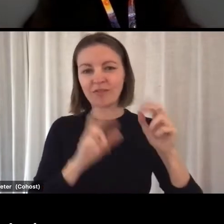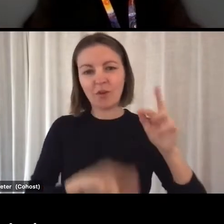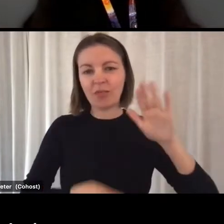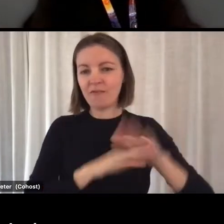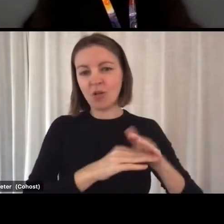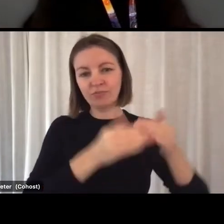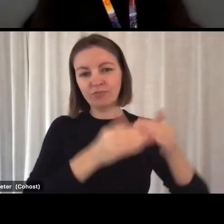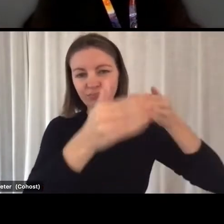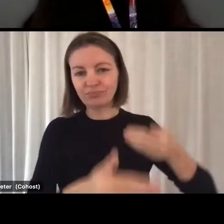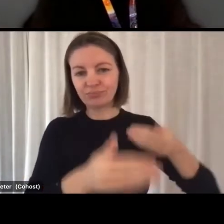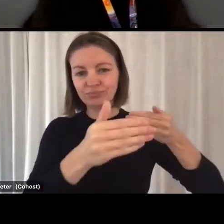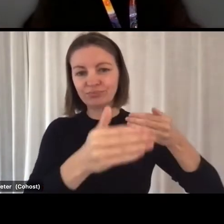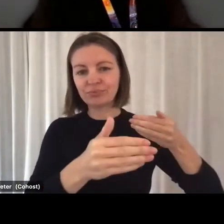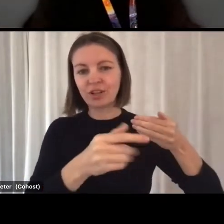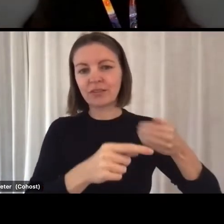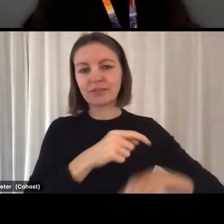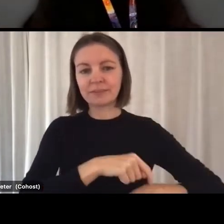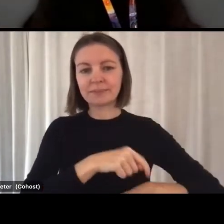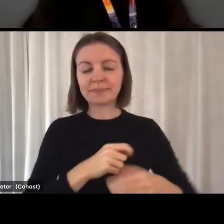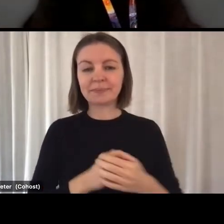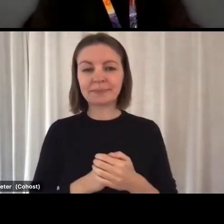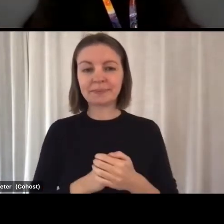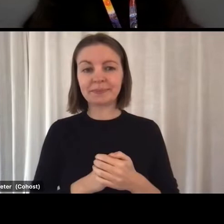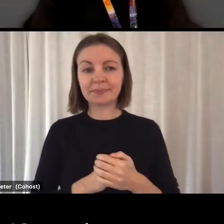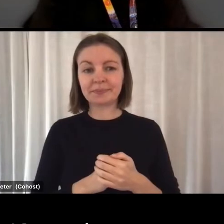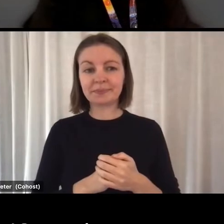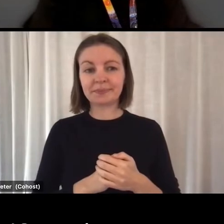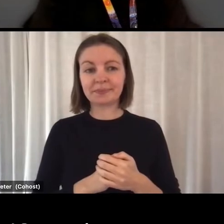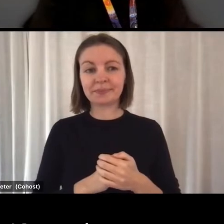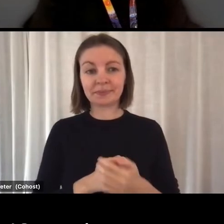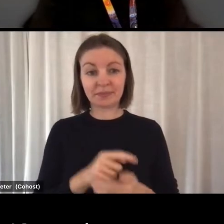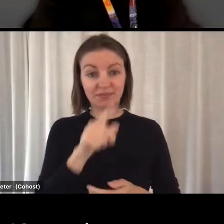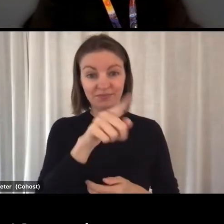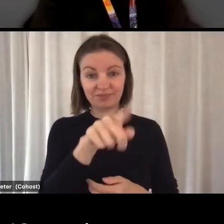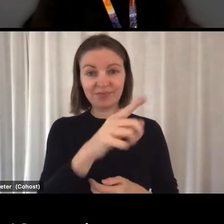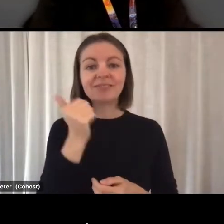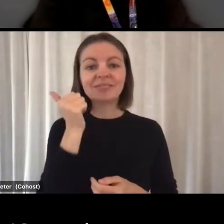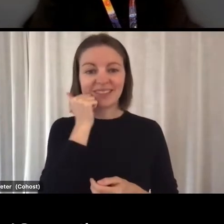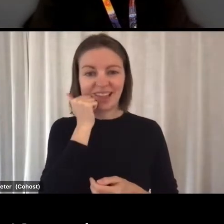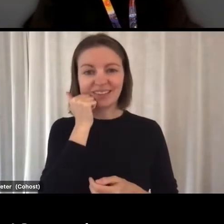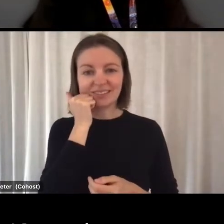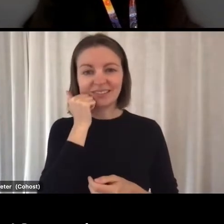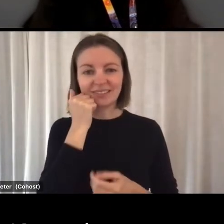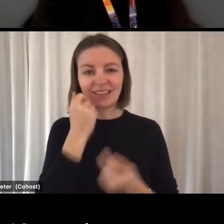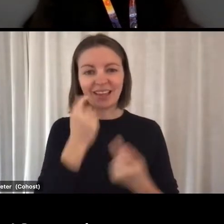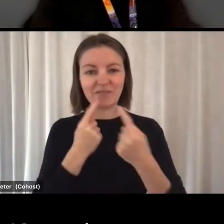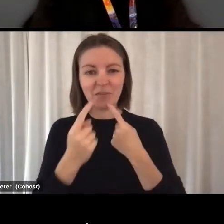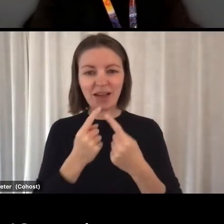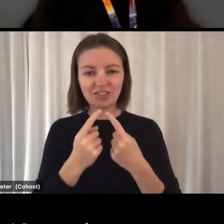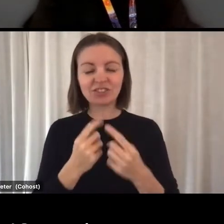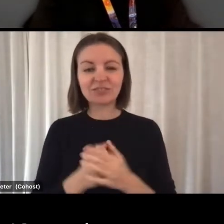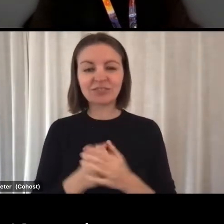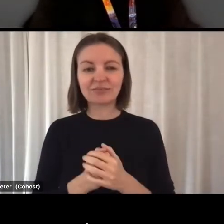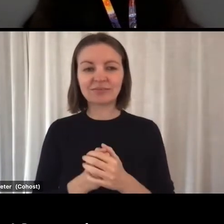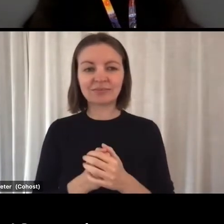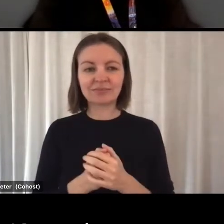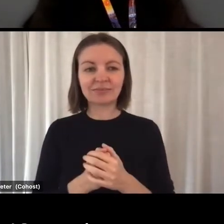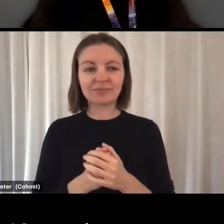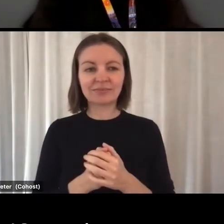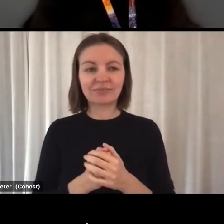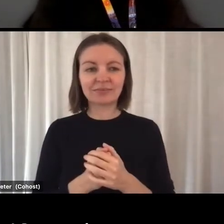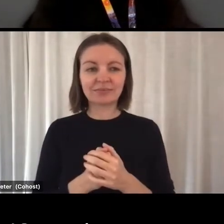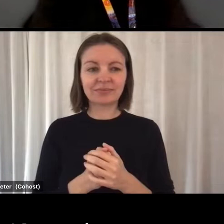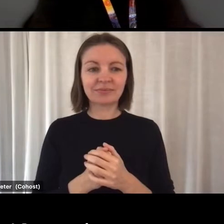period. So the first year, these dates are the 1st of November 2022 to the 31st of October